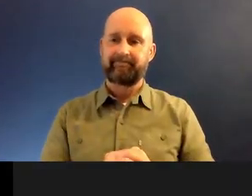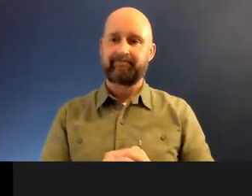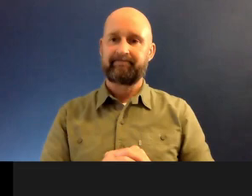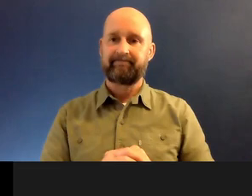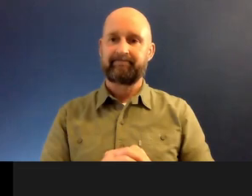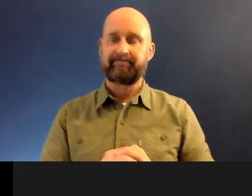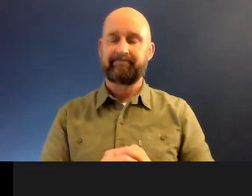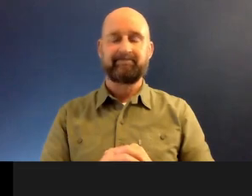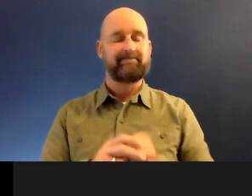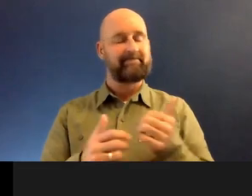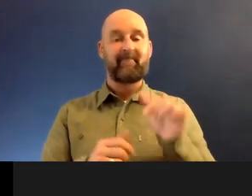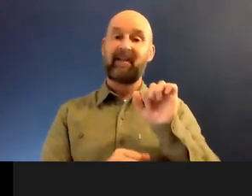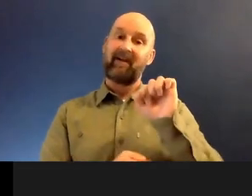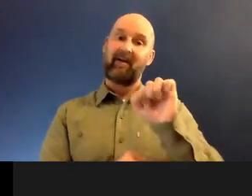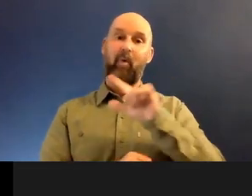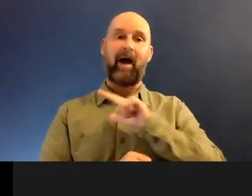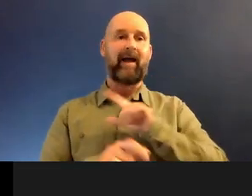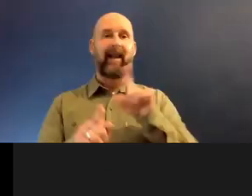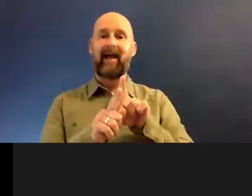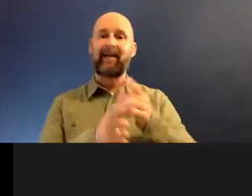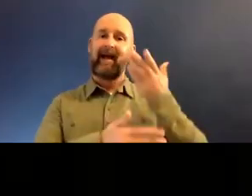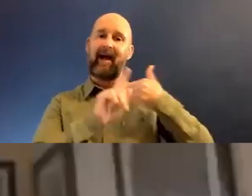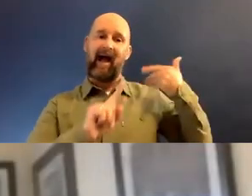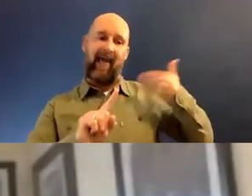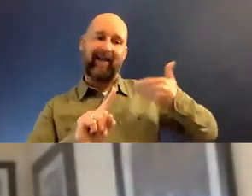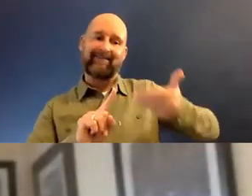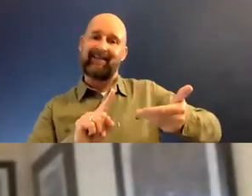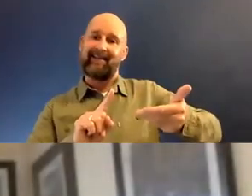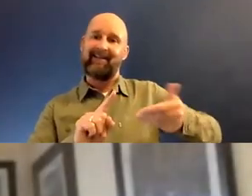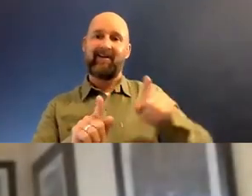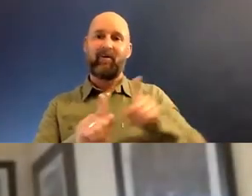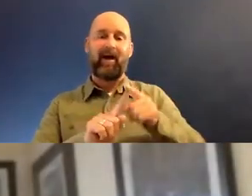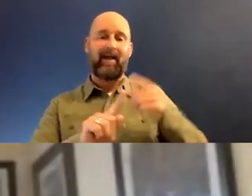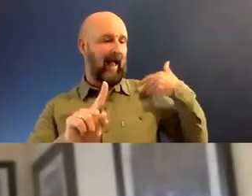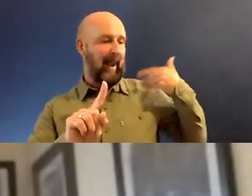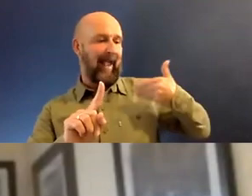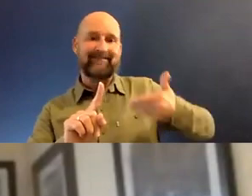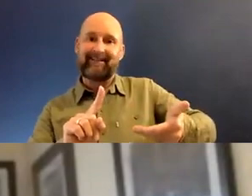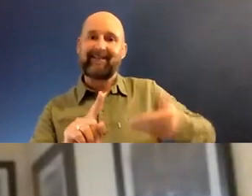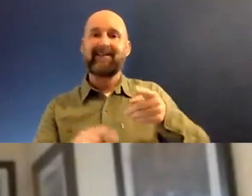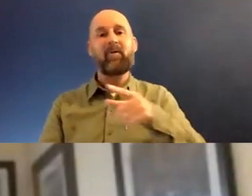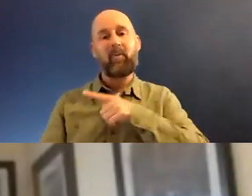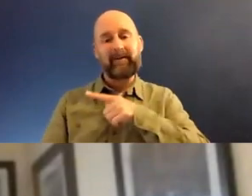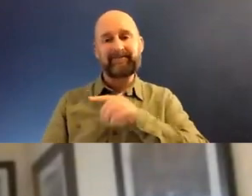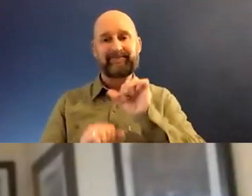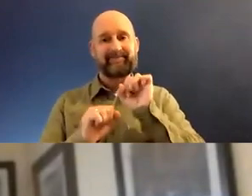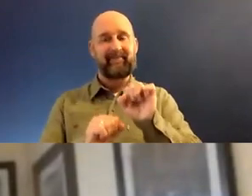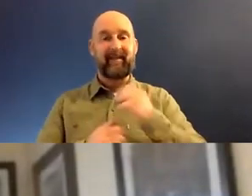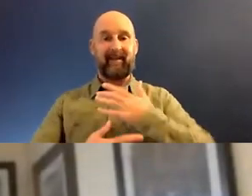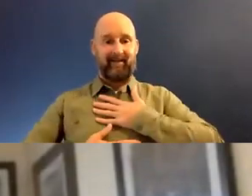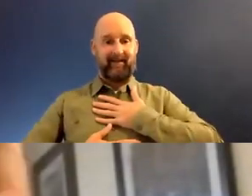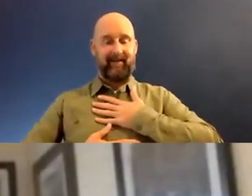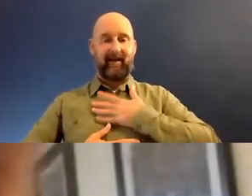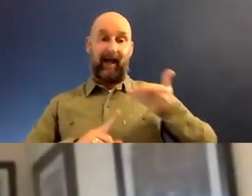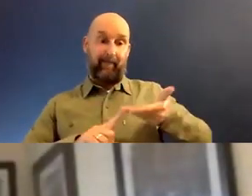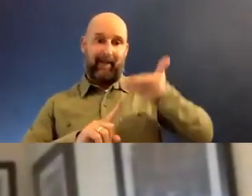how, yeah, I have kind of a legacy that goes. There's a legacy that, that part of me will live on